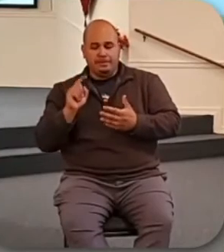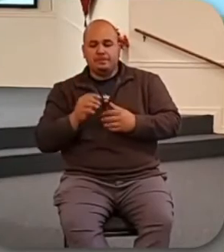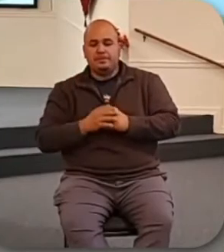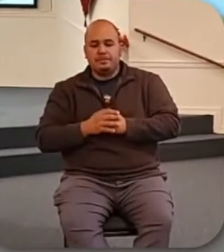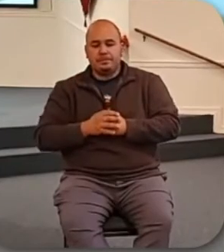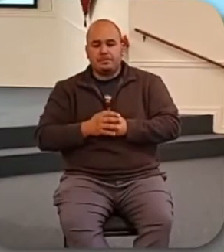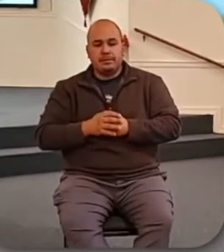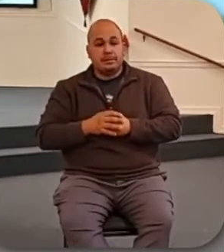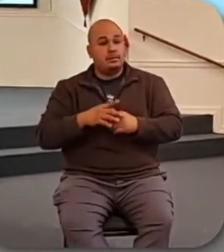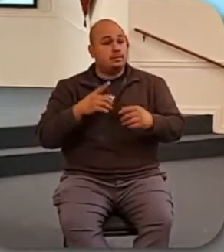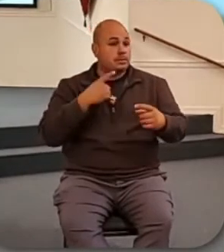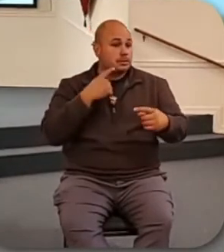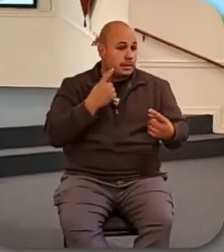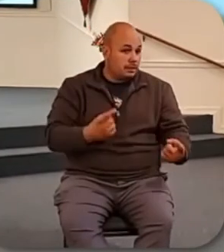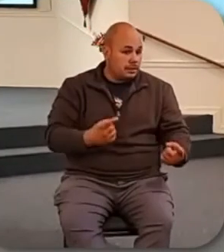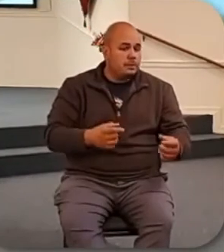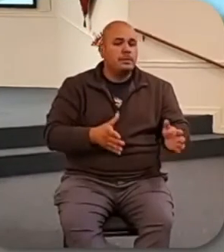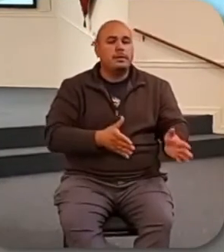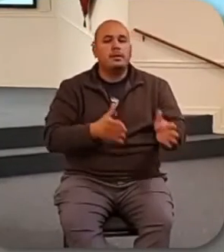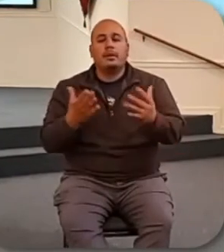fear of not having enough.